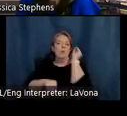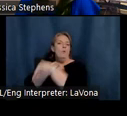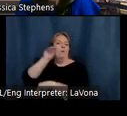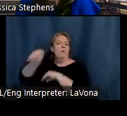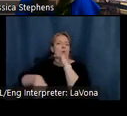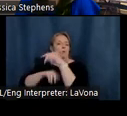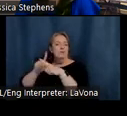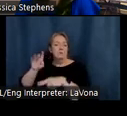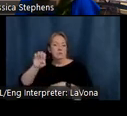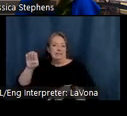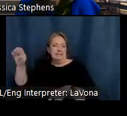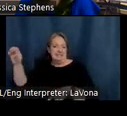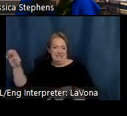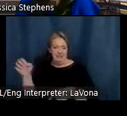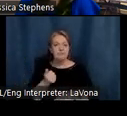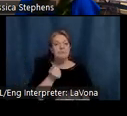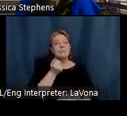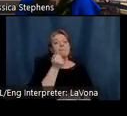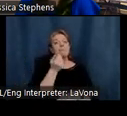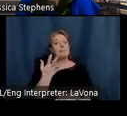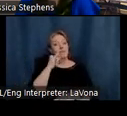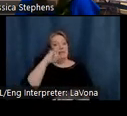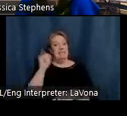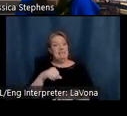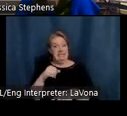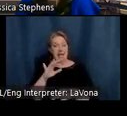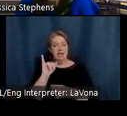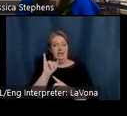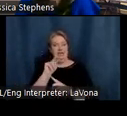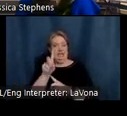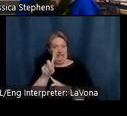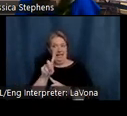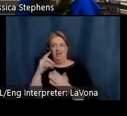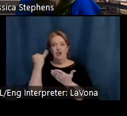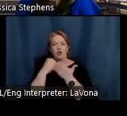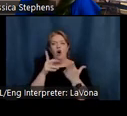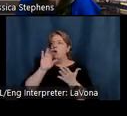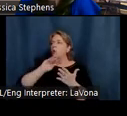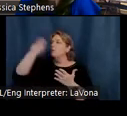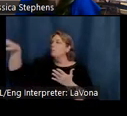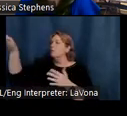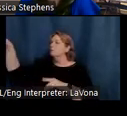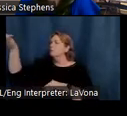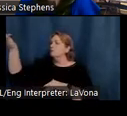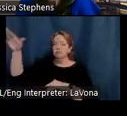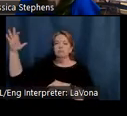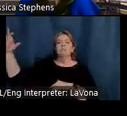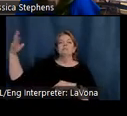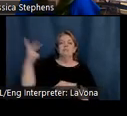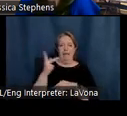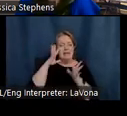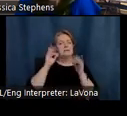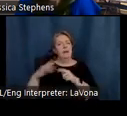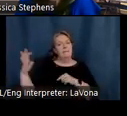artists who studied abroad decided to return to Indiana to be true to their supporters, their